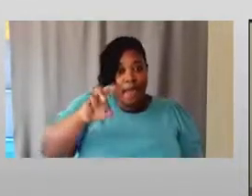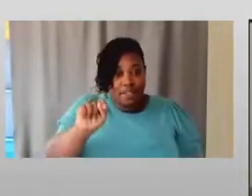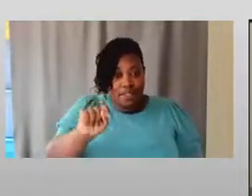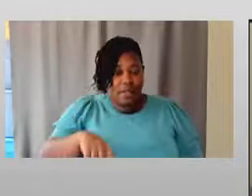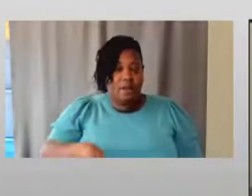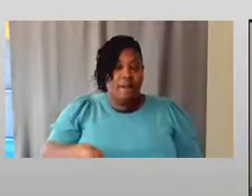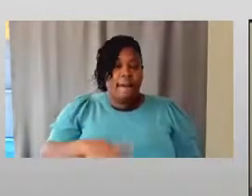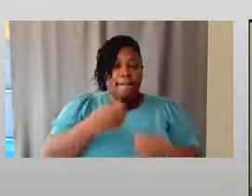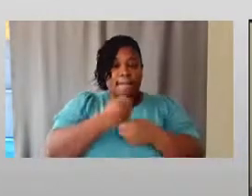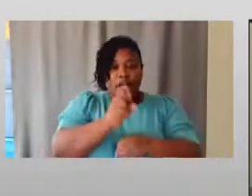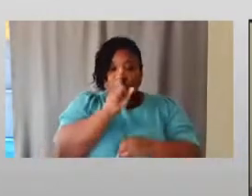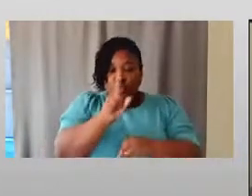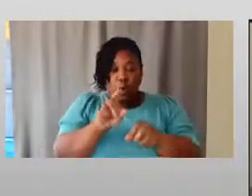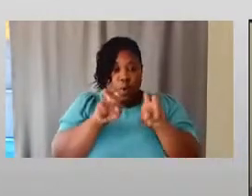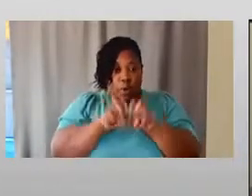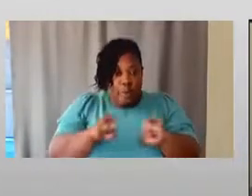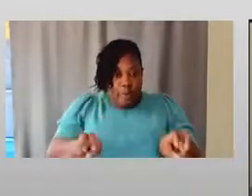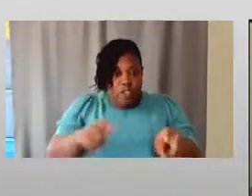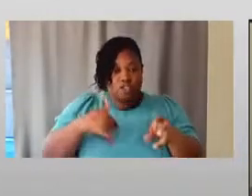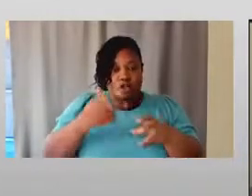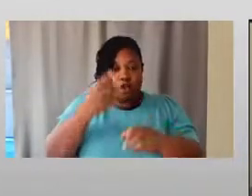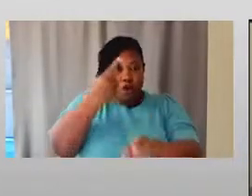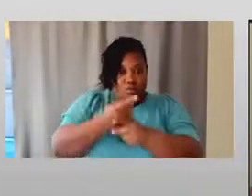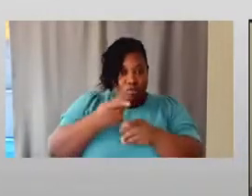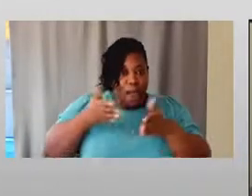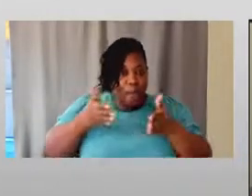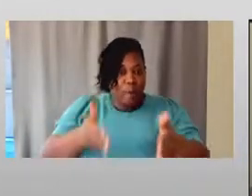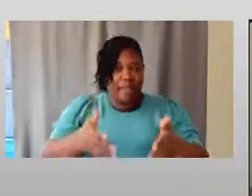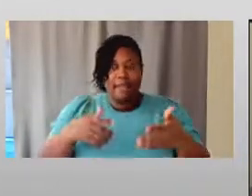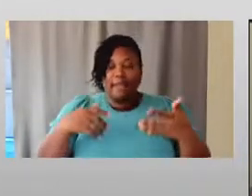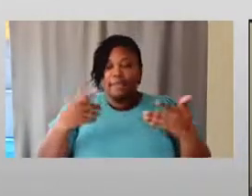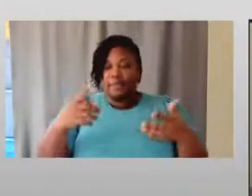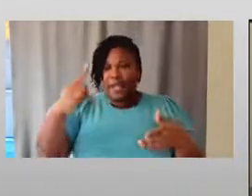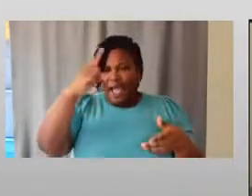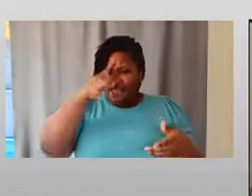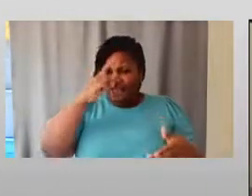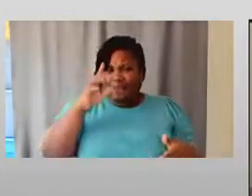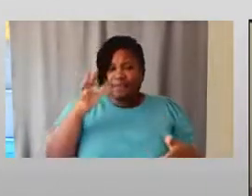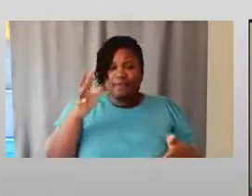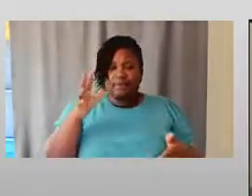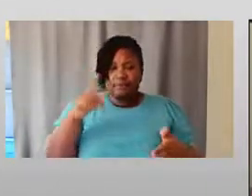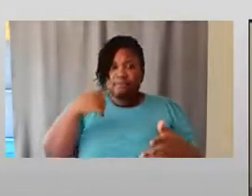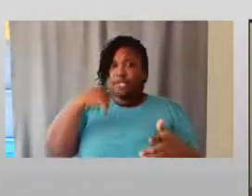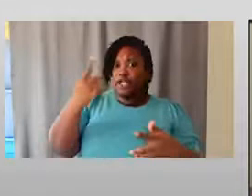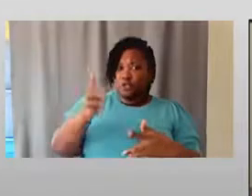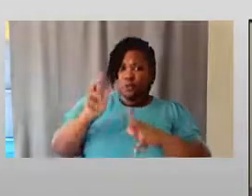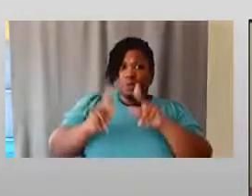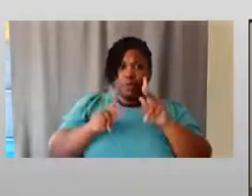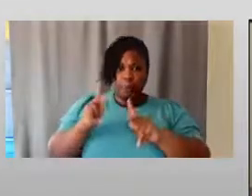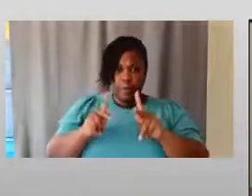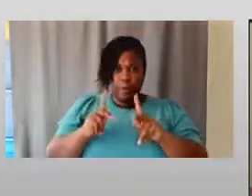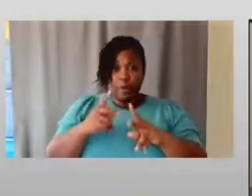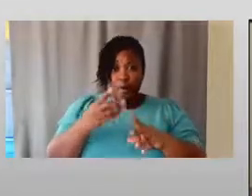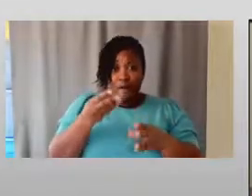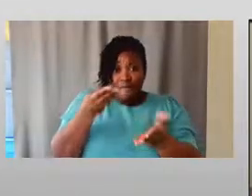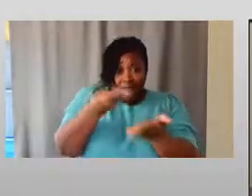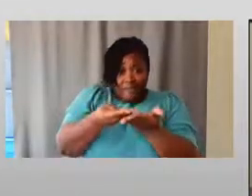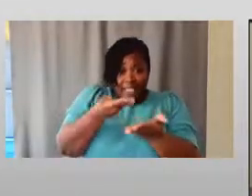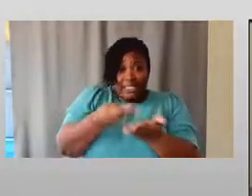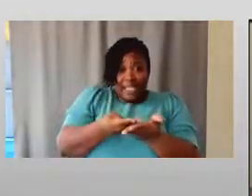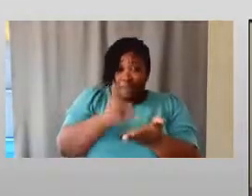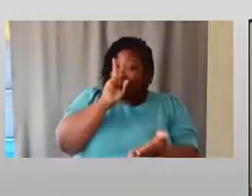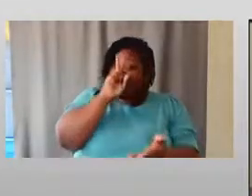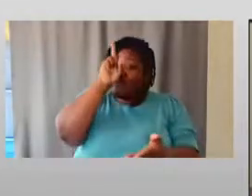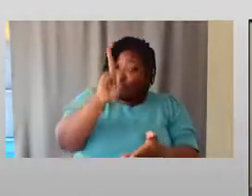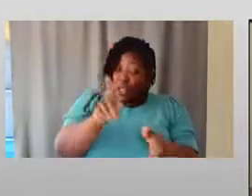you know, benches were the right way. And I think, as I've told people, funding is going to be really